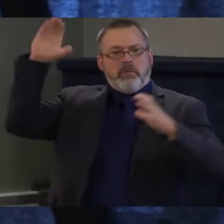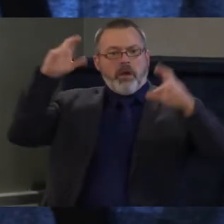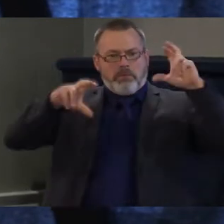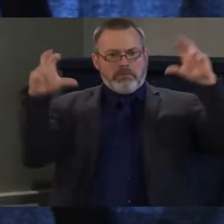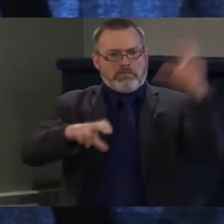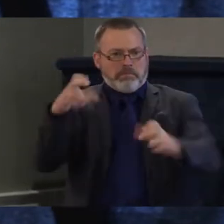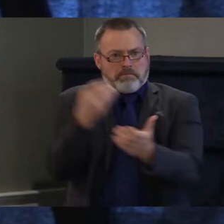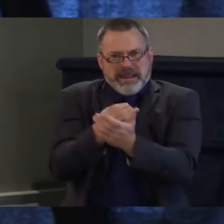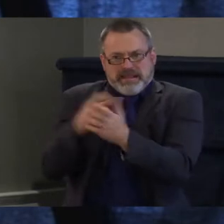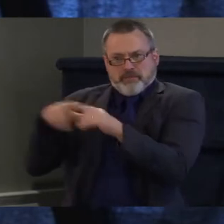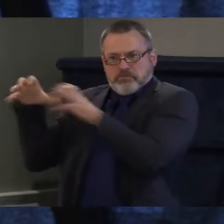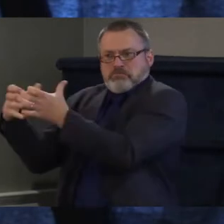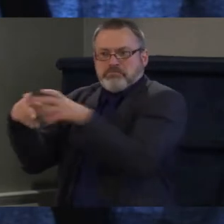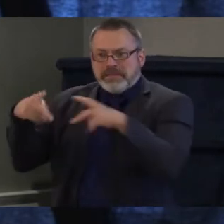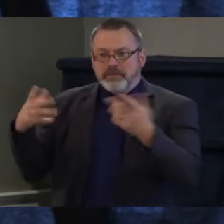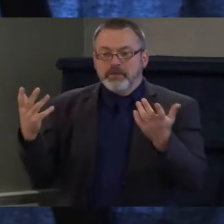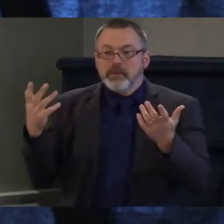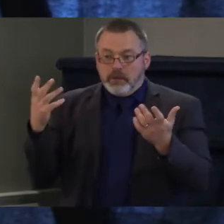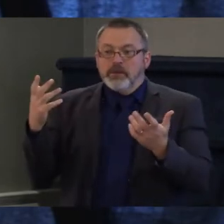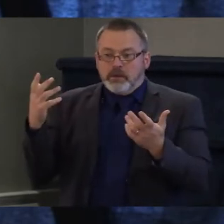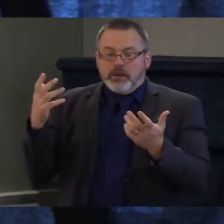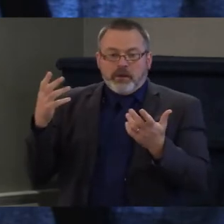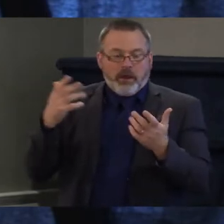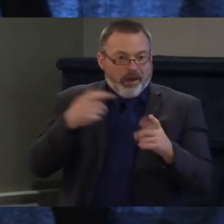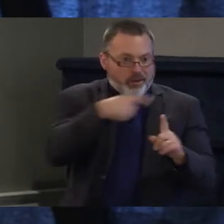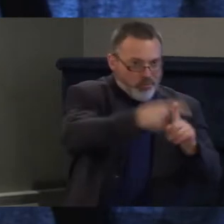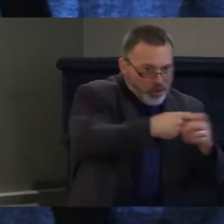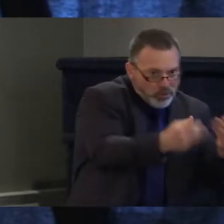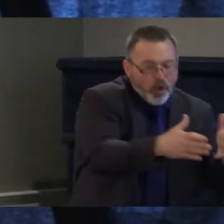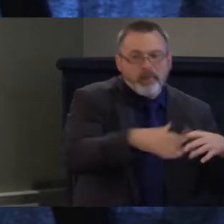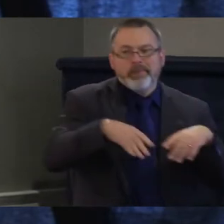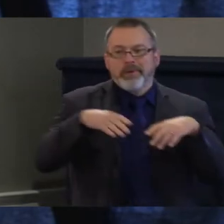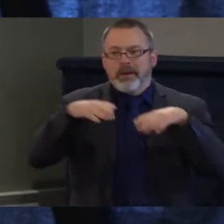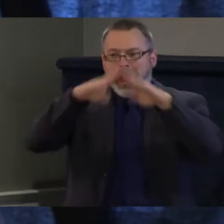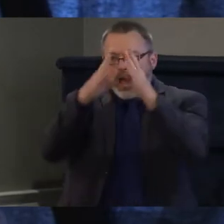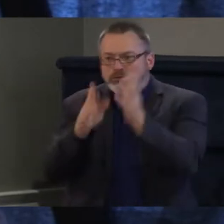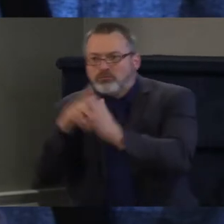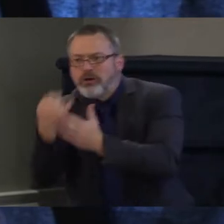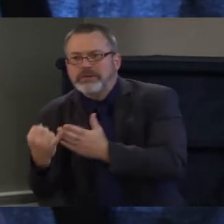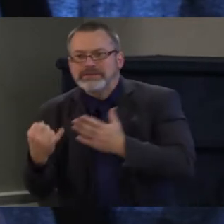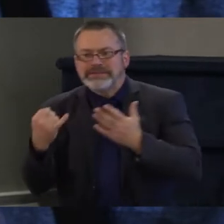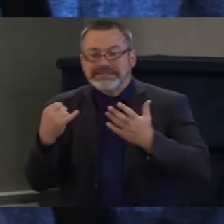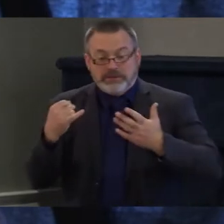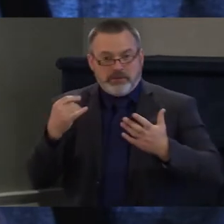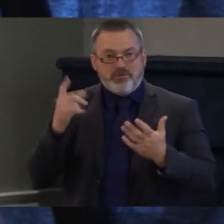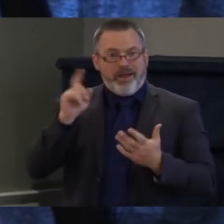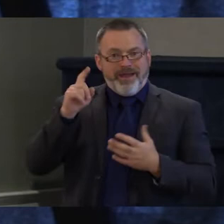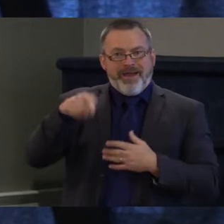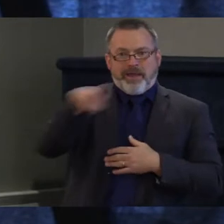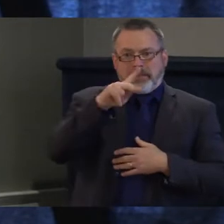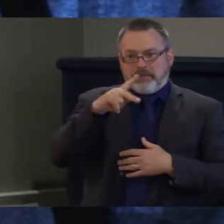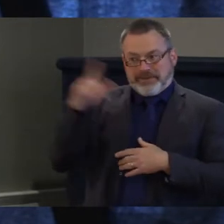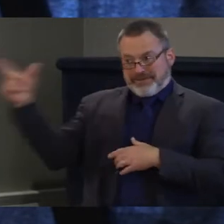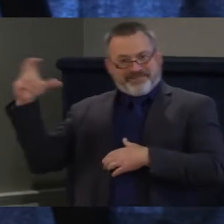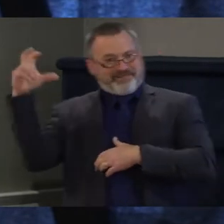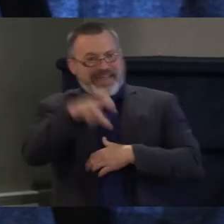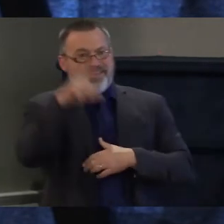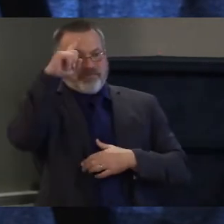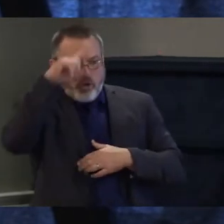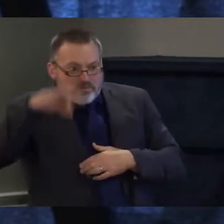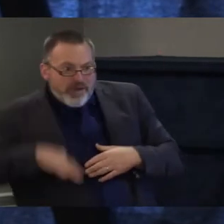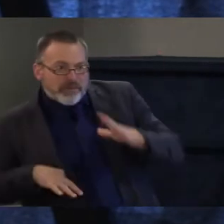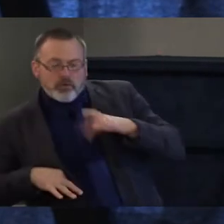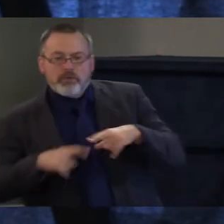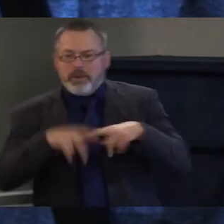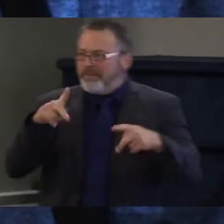rental properties and pricing out local residents. And so this impacts the number of units that we